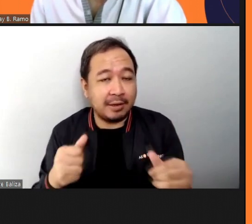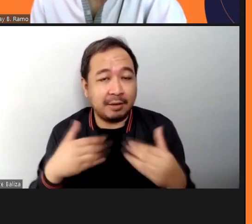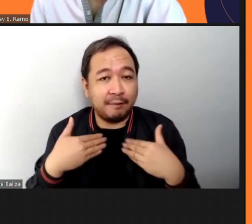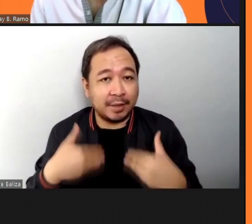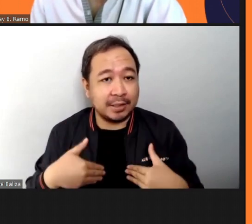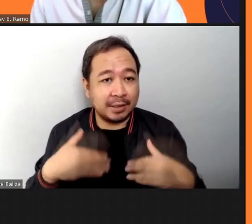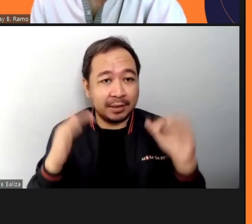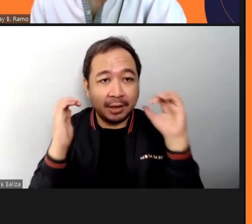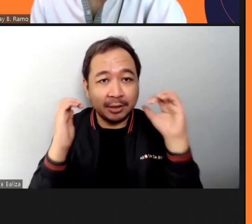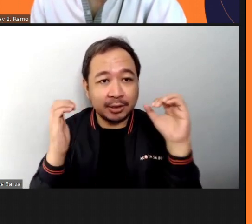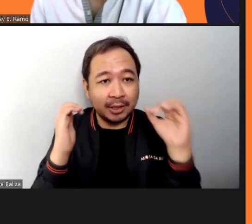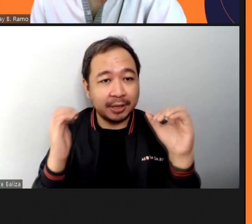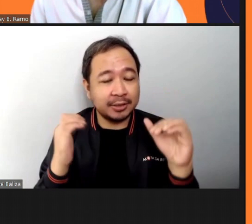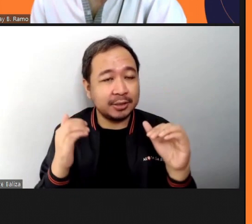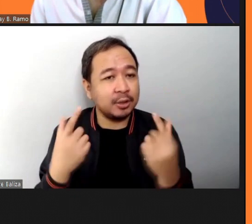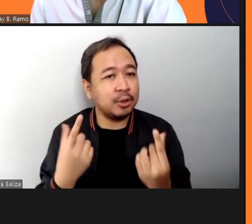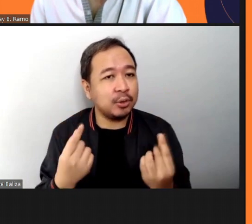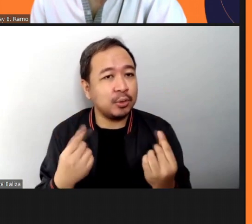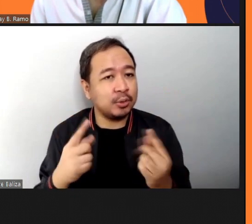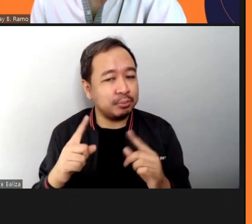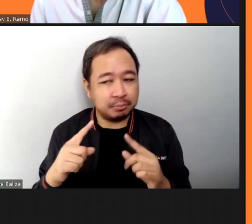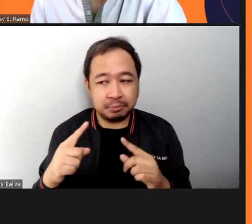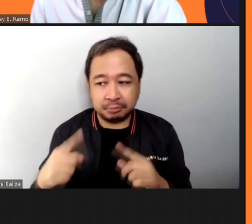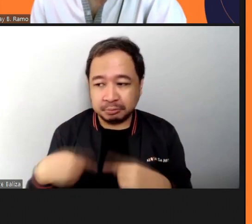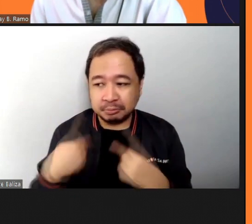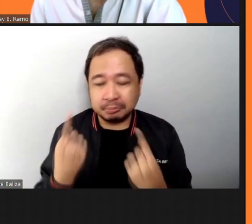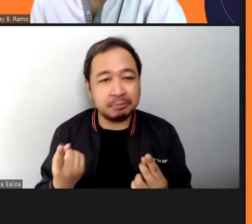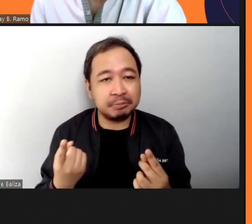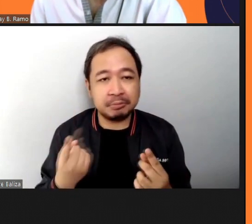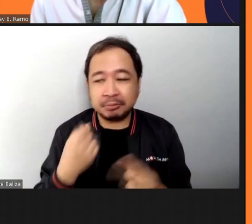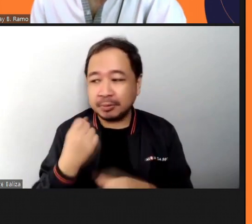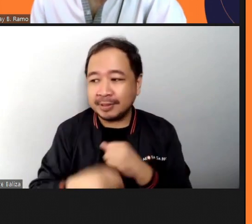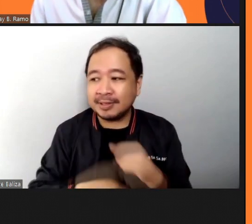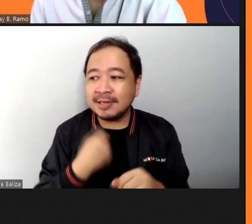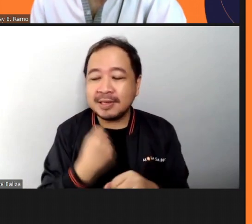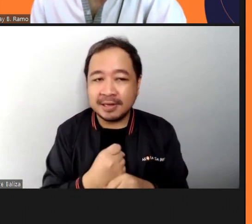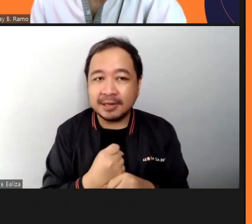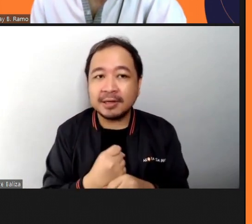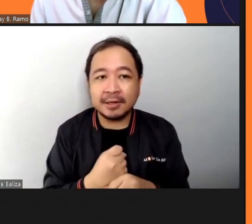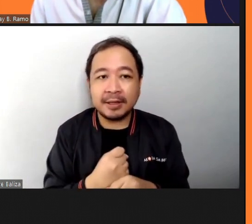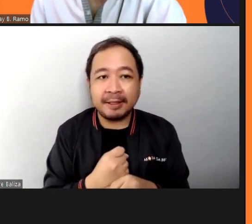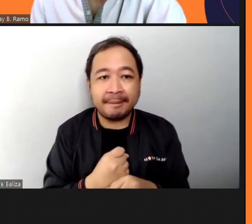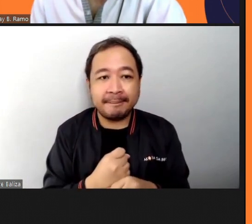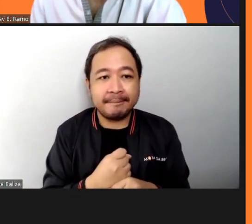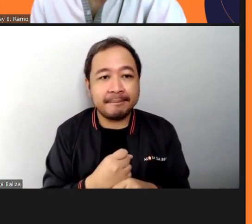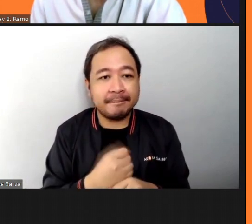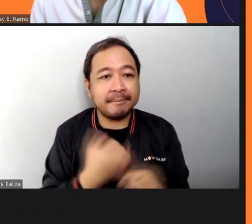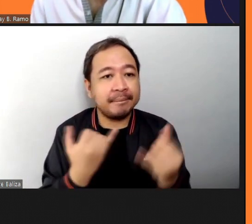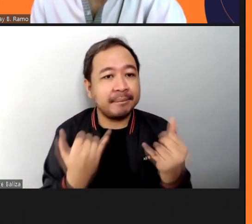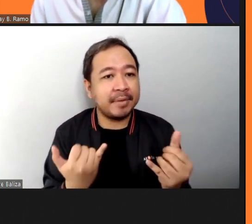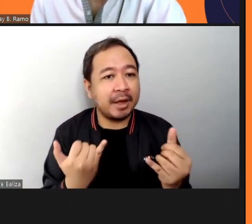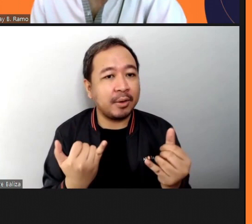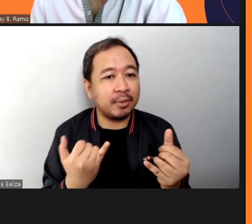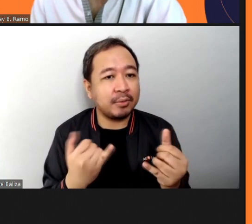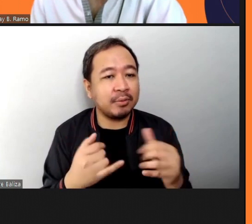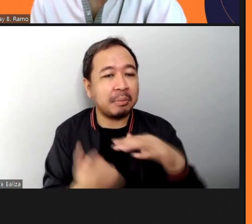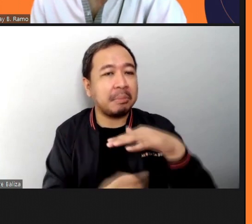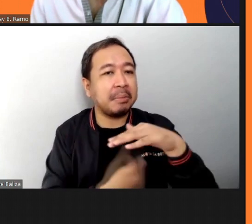that you have been doing for the past year that we are going to in home